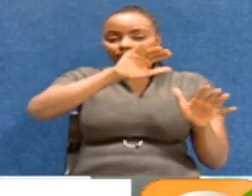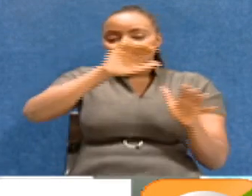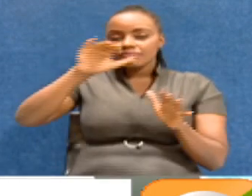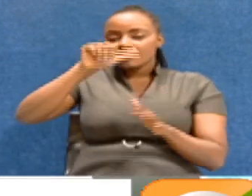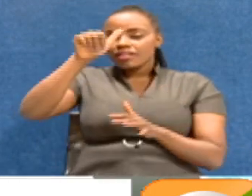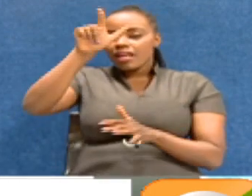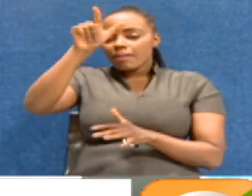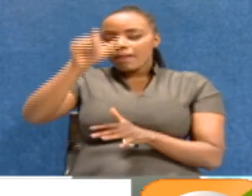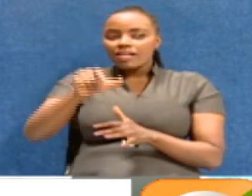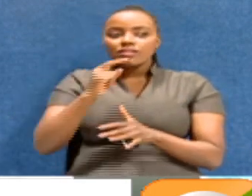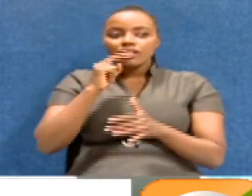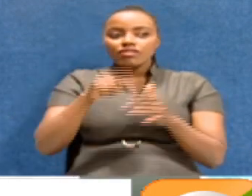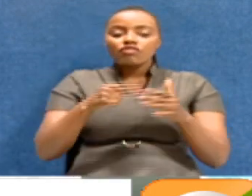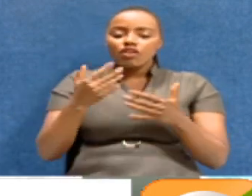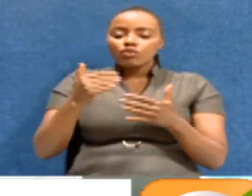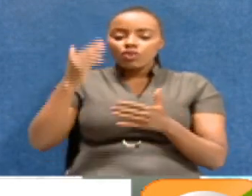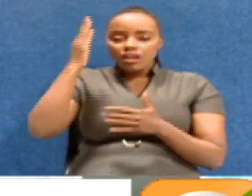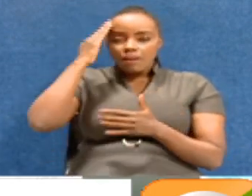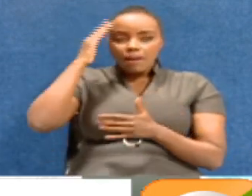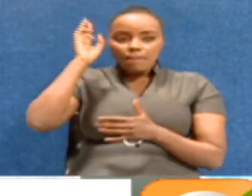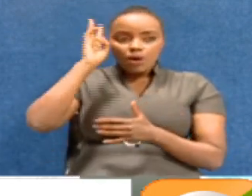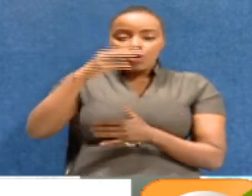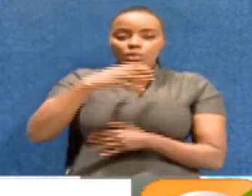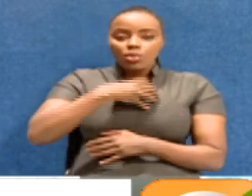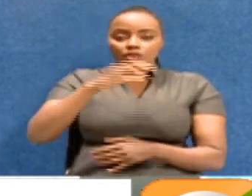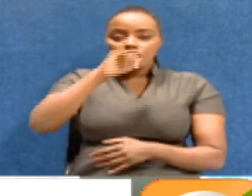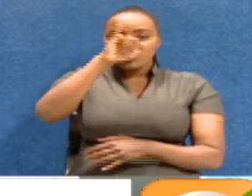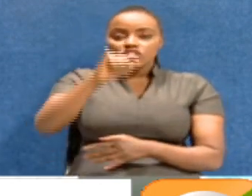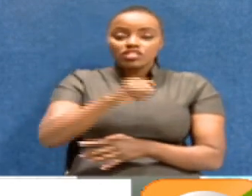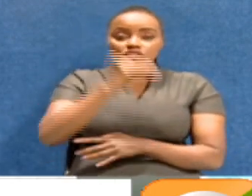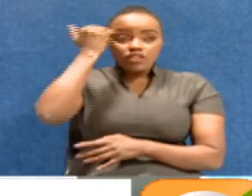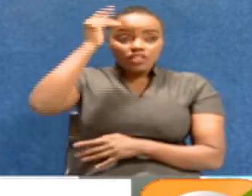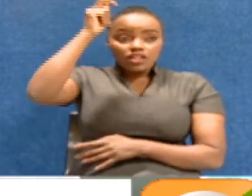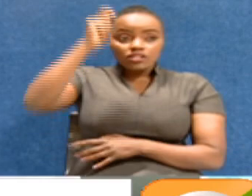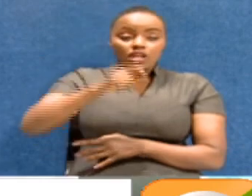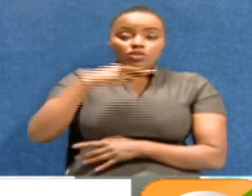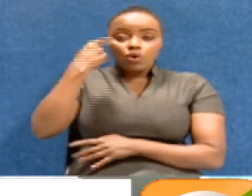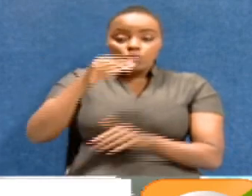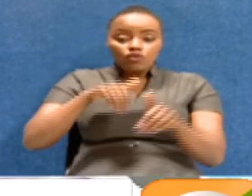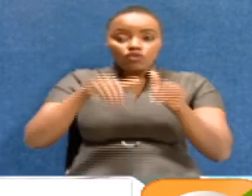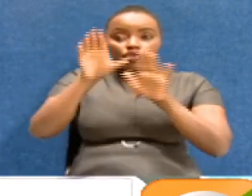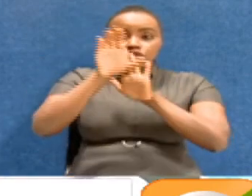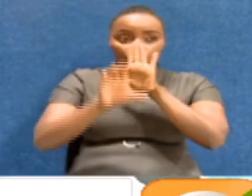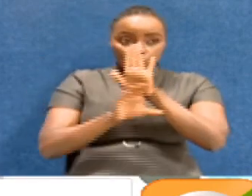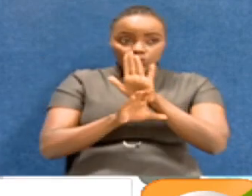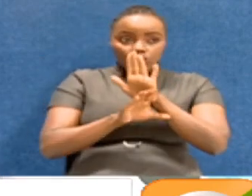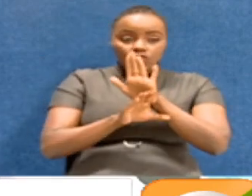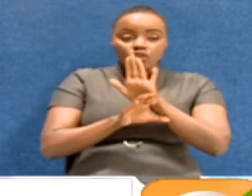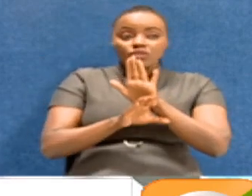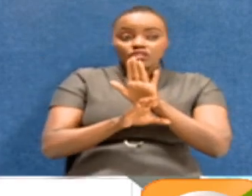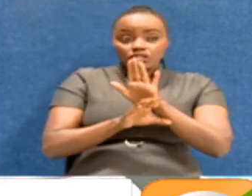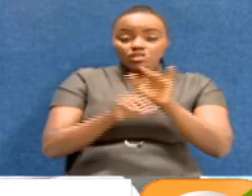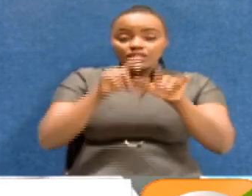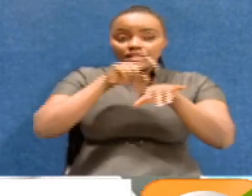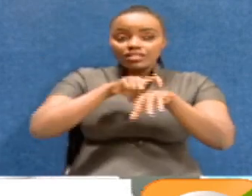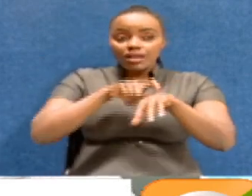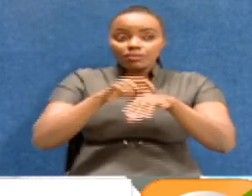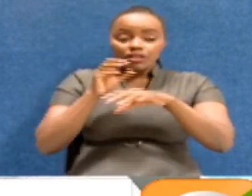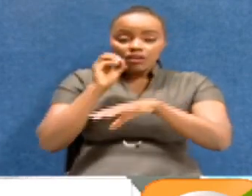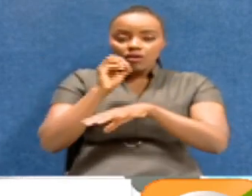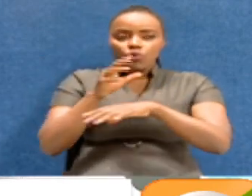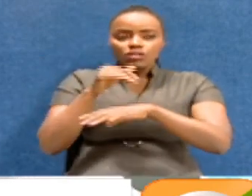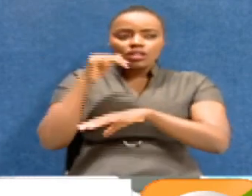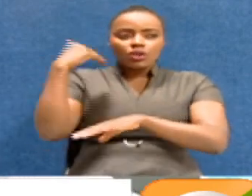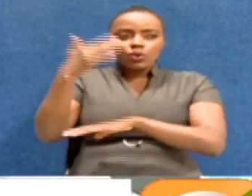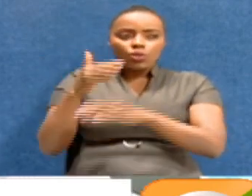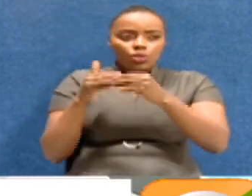Mulama says, I will forever remember the now retired CJ as a judge who upheld the constitution and the rule of law while being guided at all